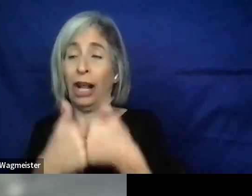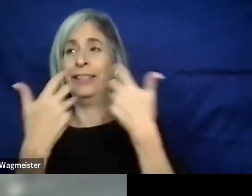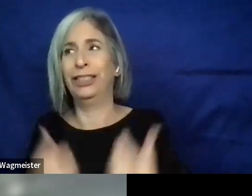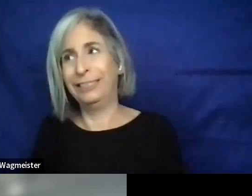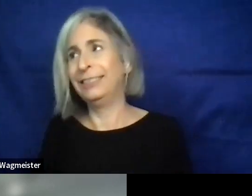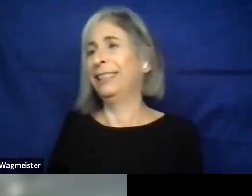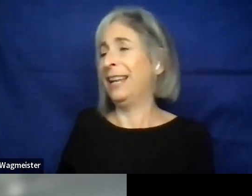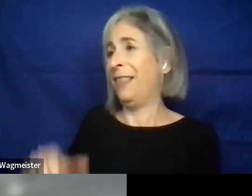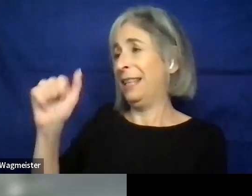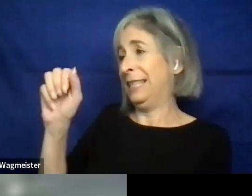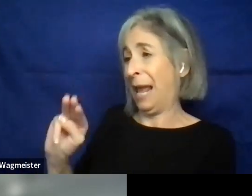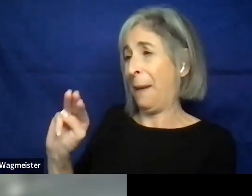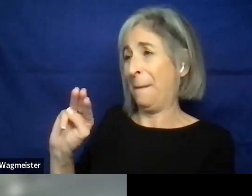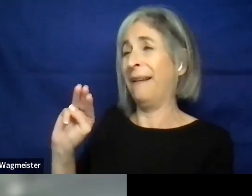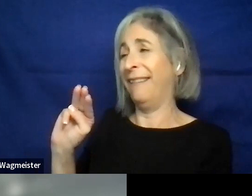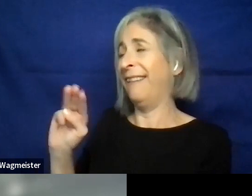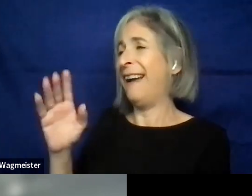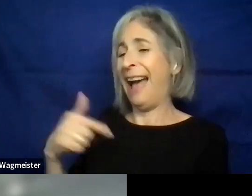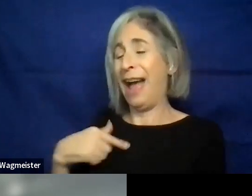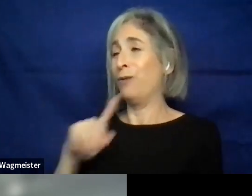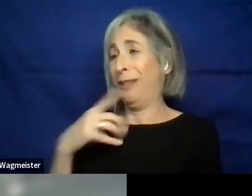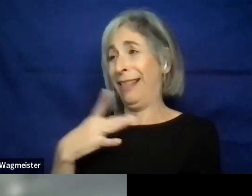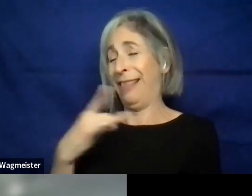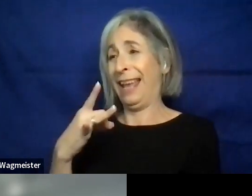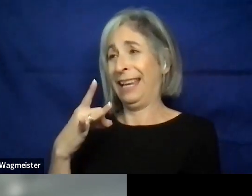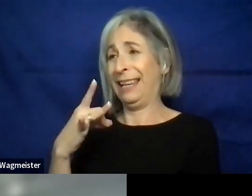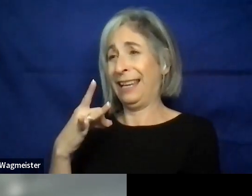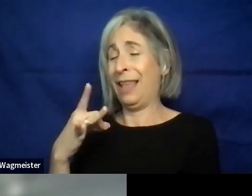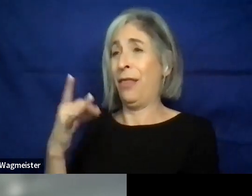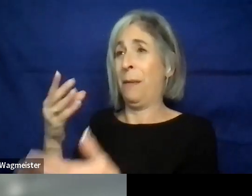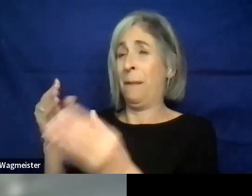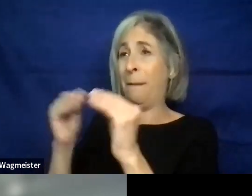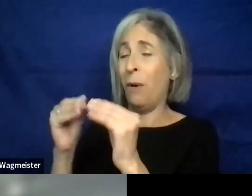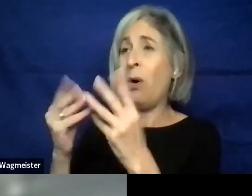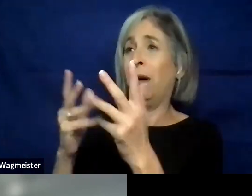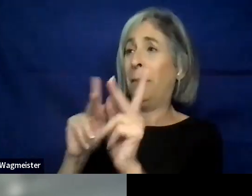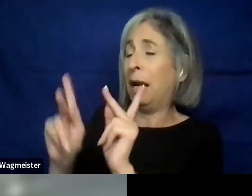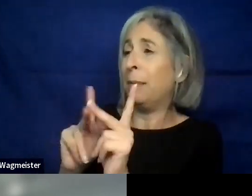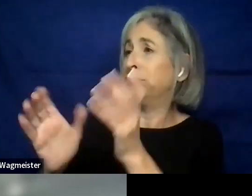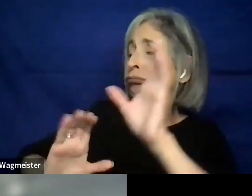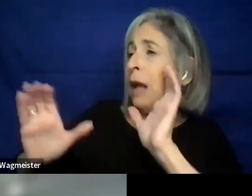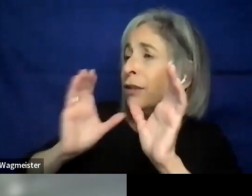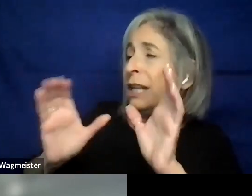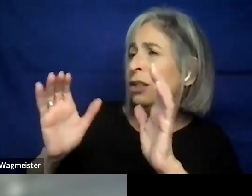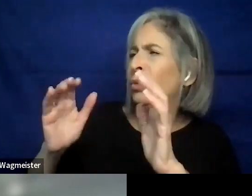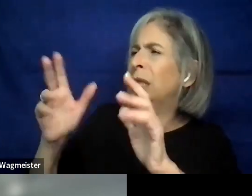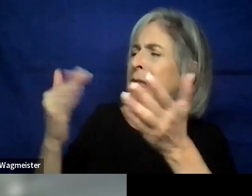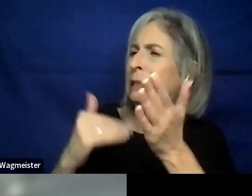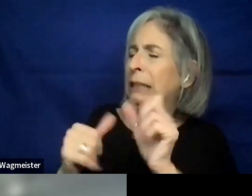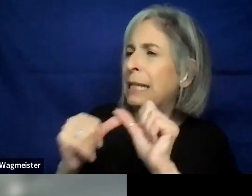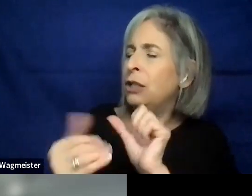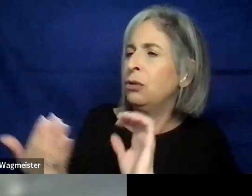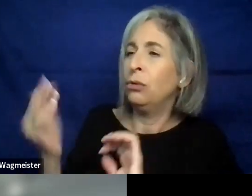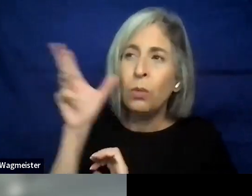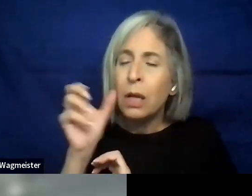Corb, this is Sam. I really like the fact that as we talk to more of our colleagues that we keep hearing that web accessibility